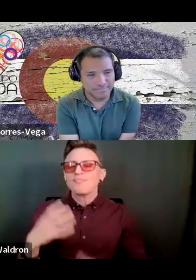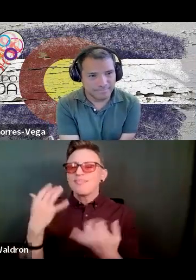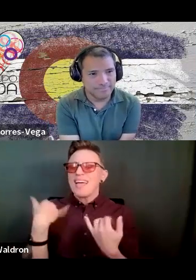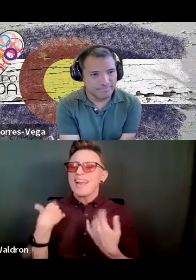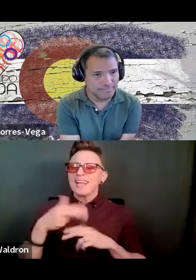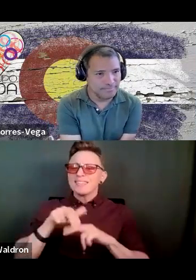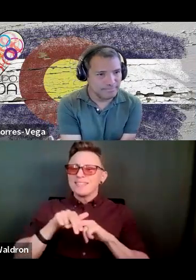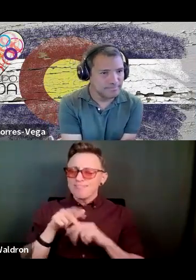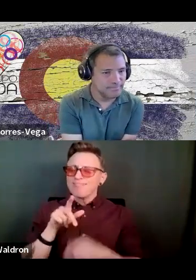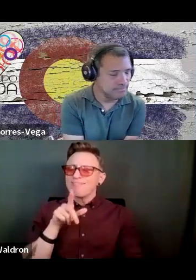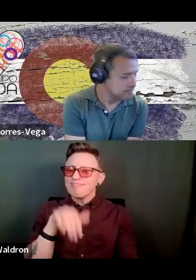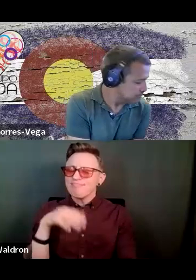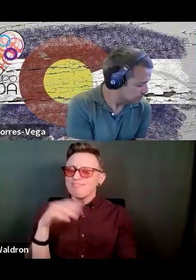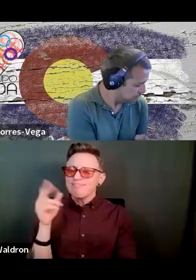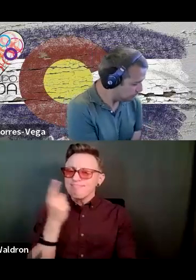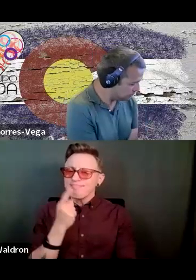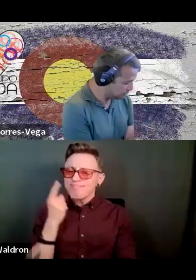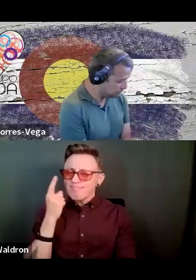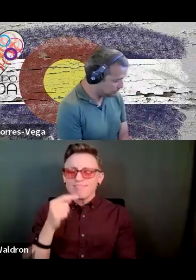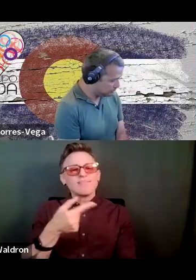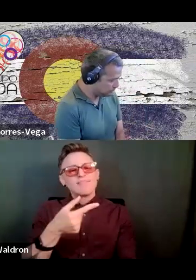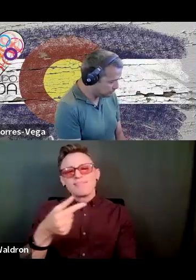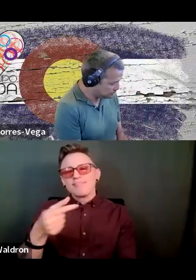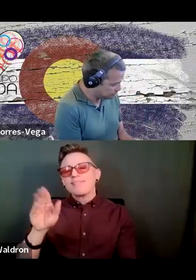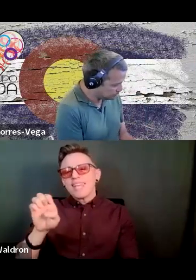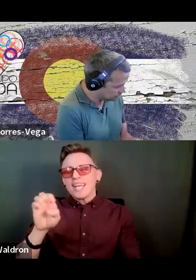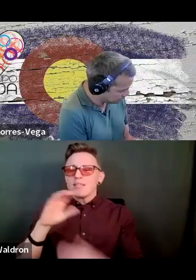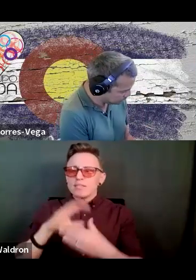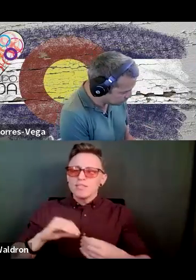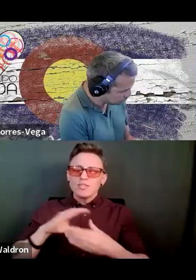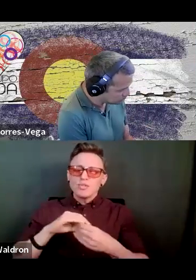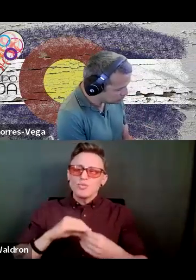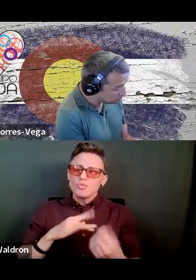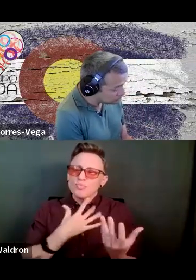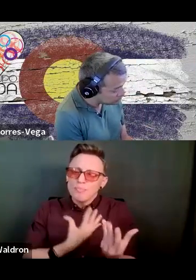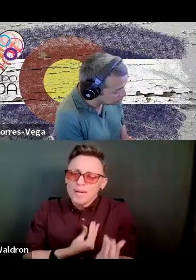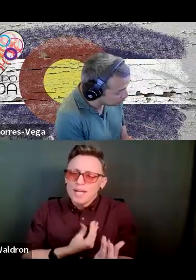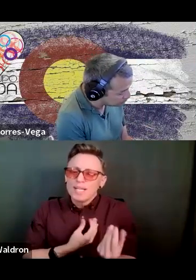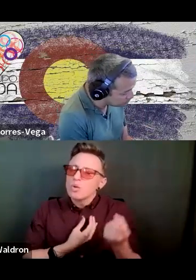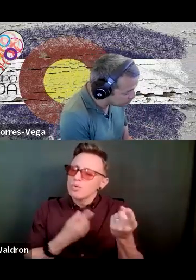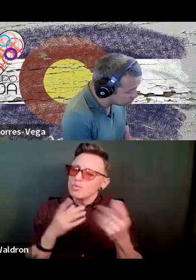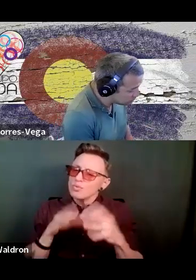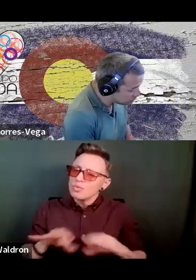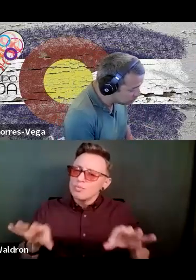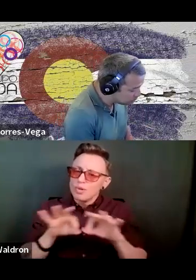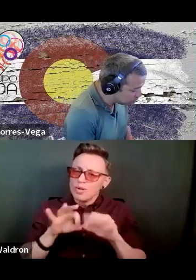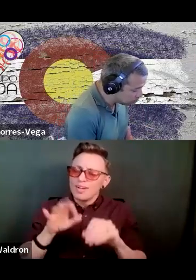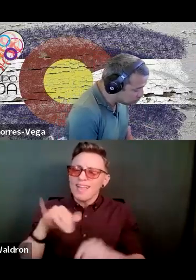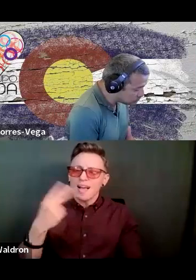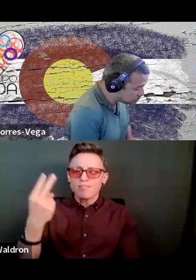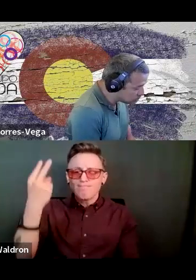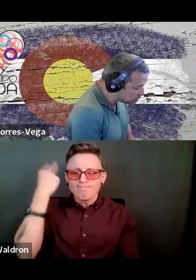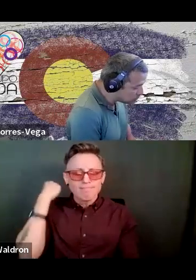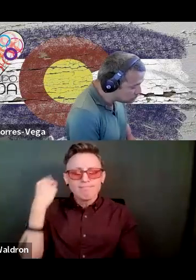about that and, you know, Gabe talks about compassion to me, you know, that is so imperative. I start recalling, you know, many